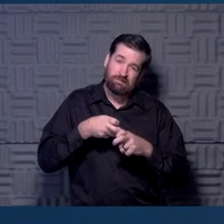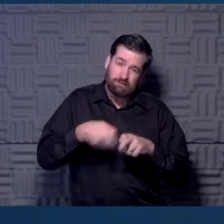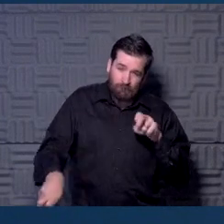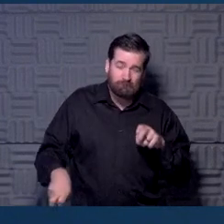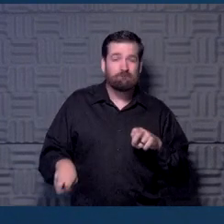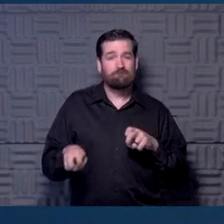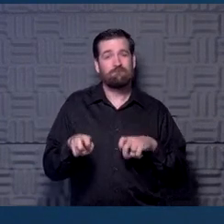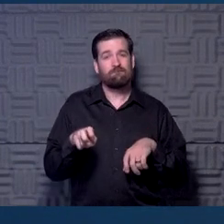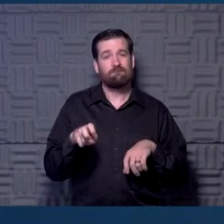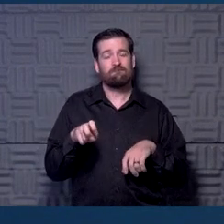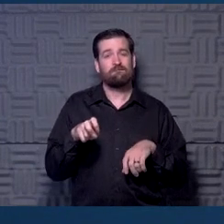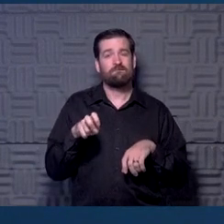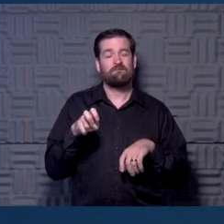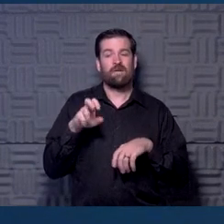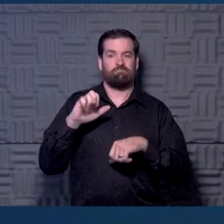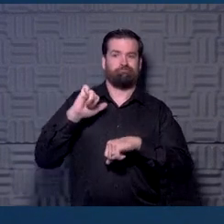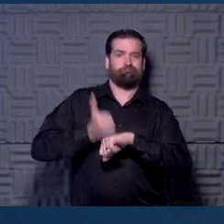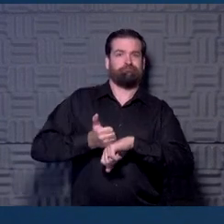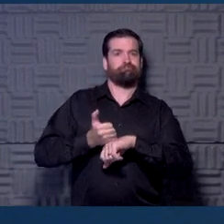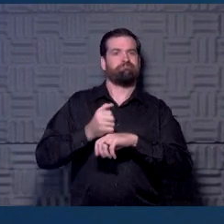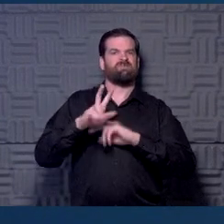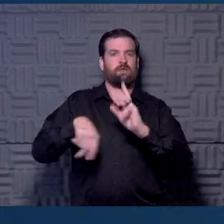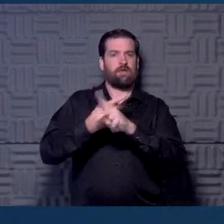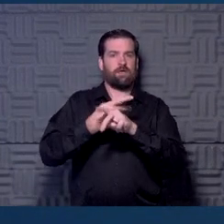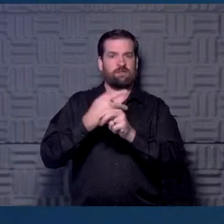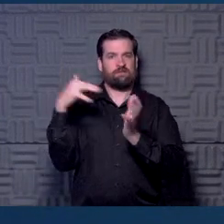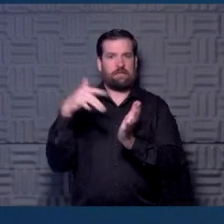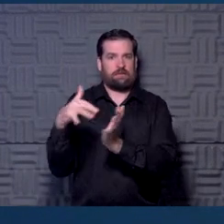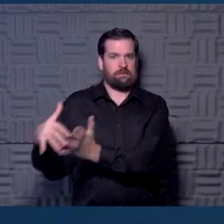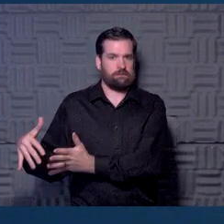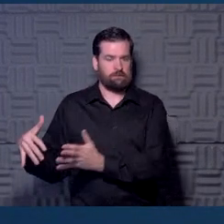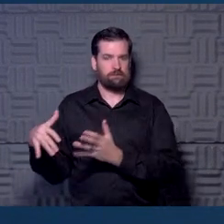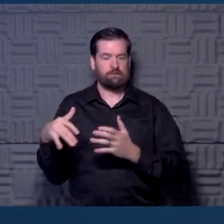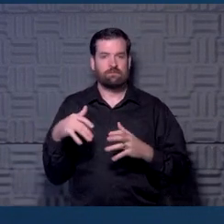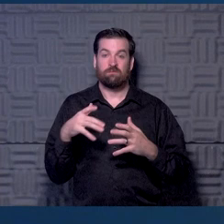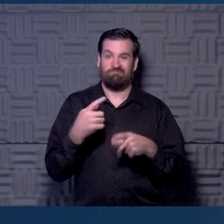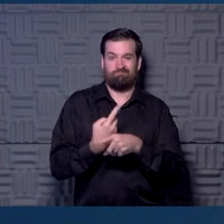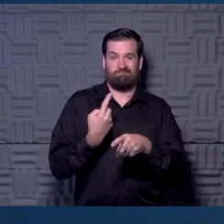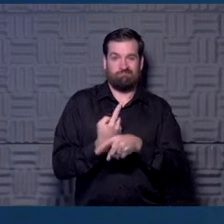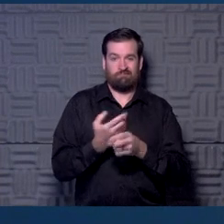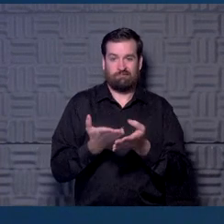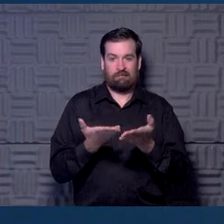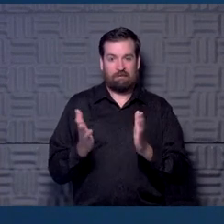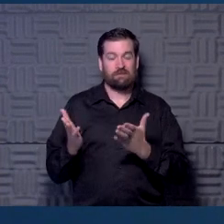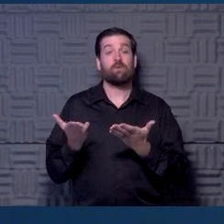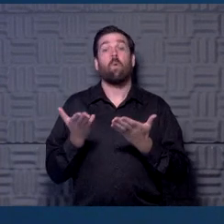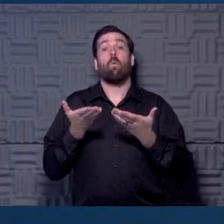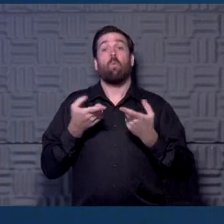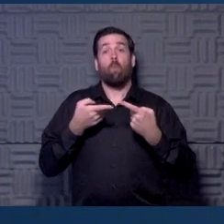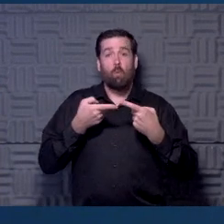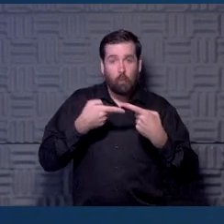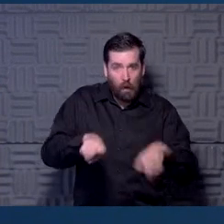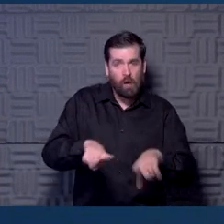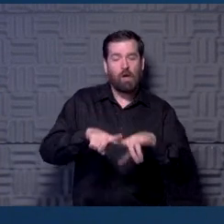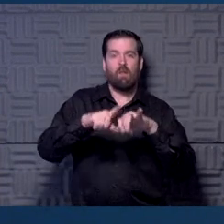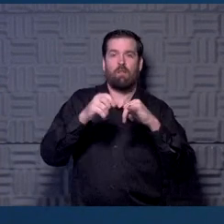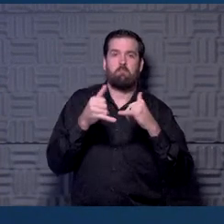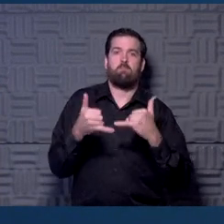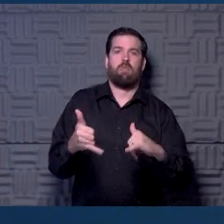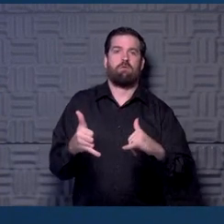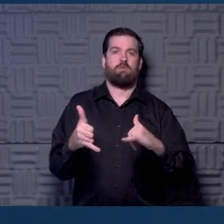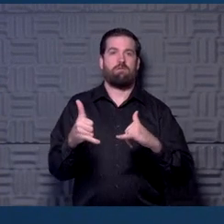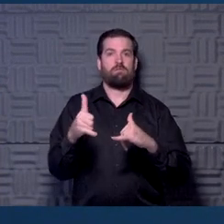implement these type of studies that need to be done, all the right things, while a team is playing, actually engaging into a